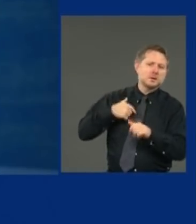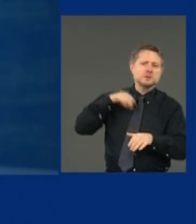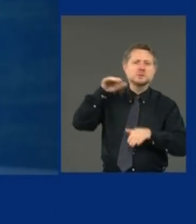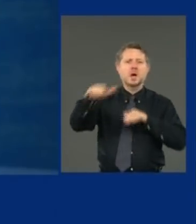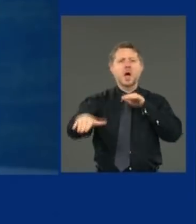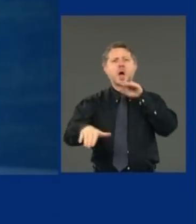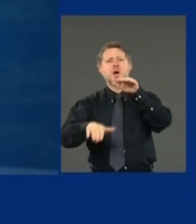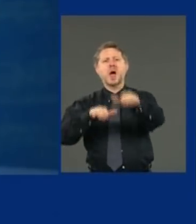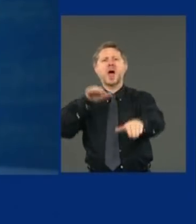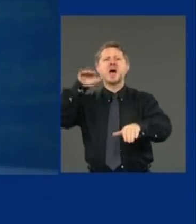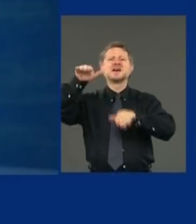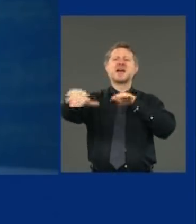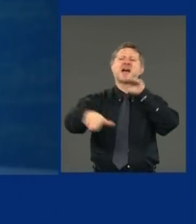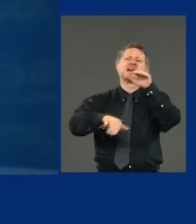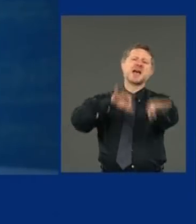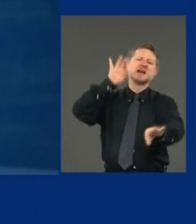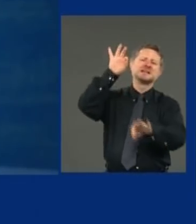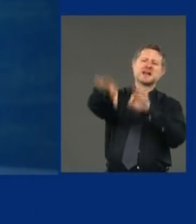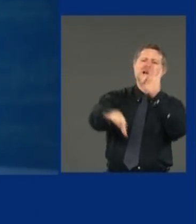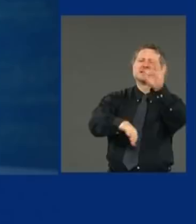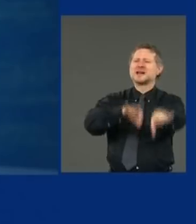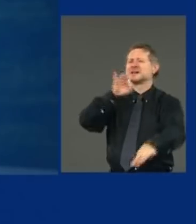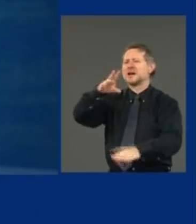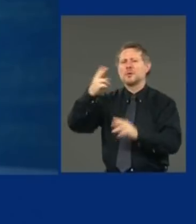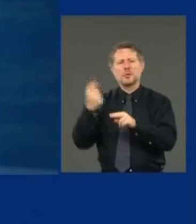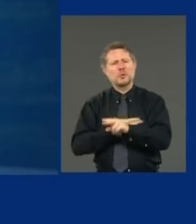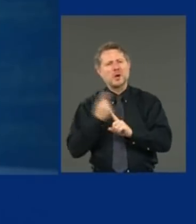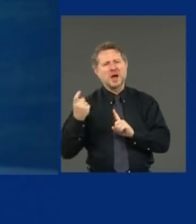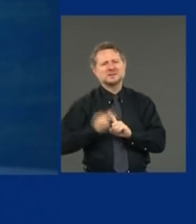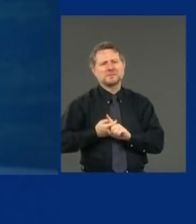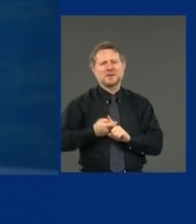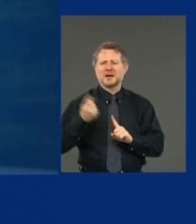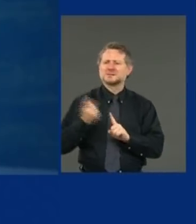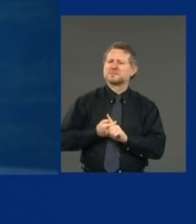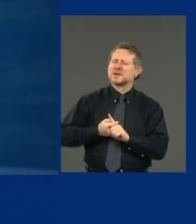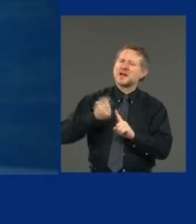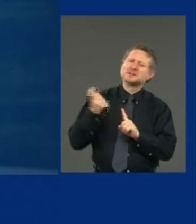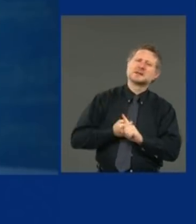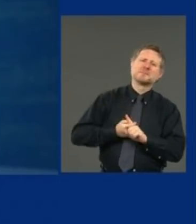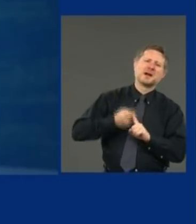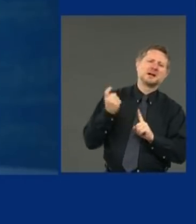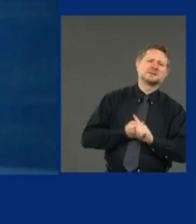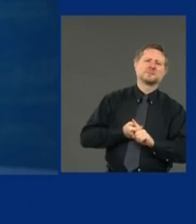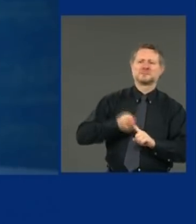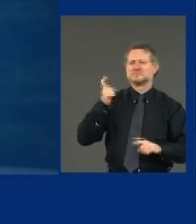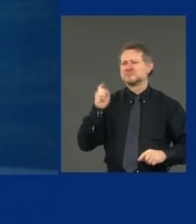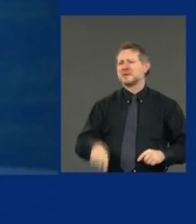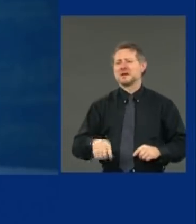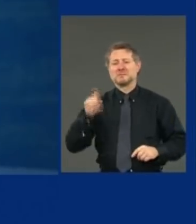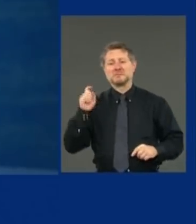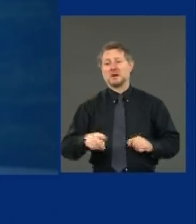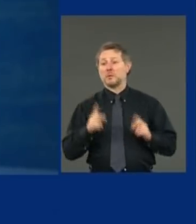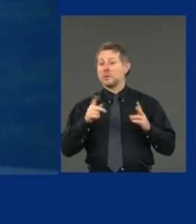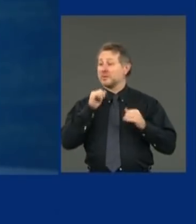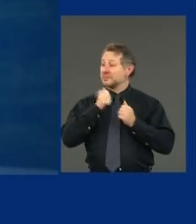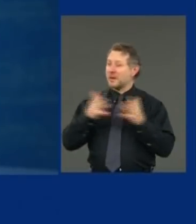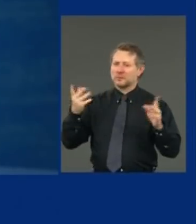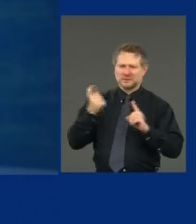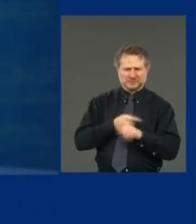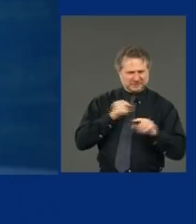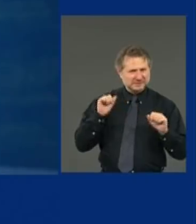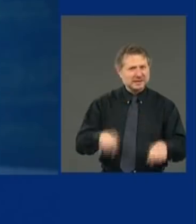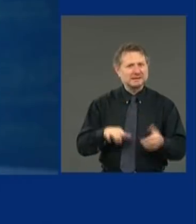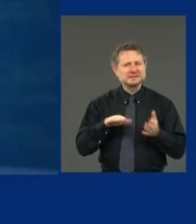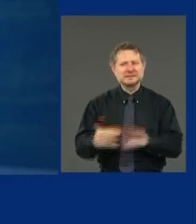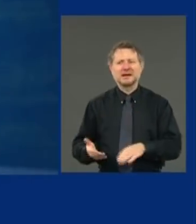wearing a prophylactic and how it could make the difference between life and death. The mask